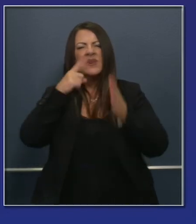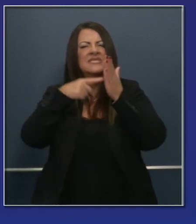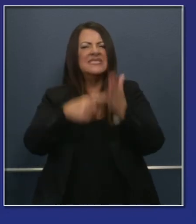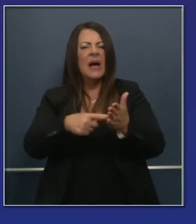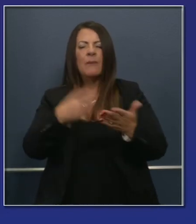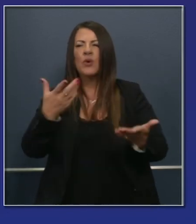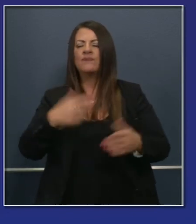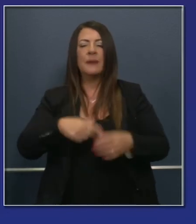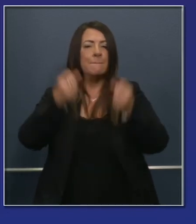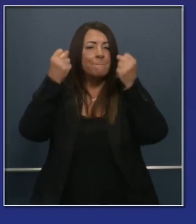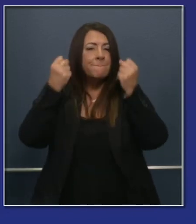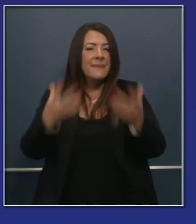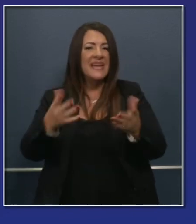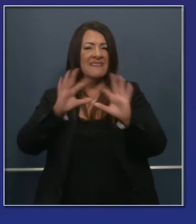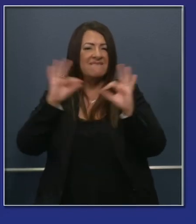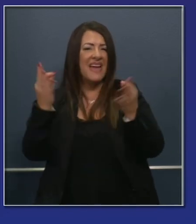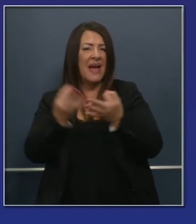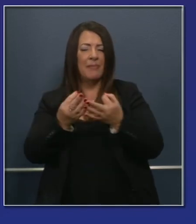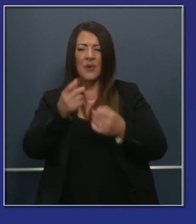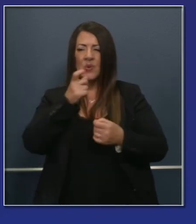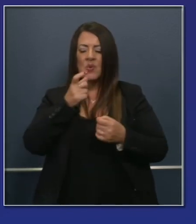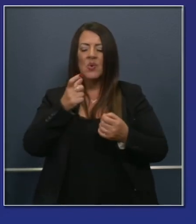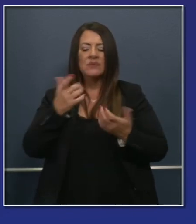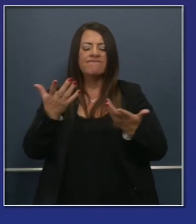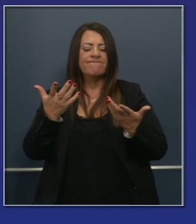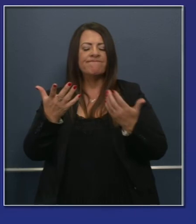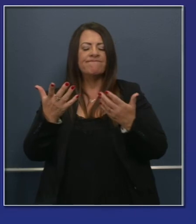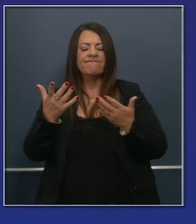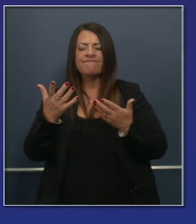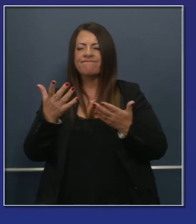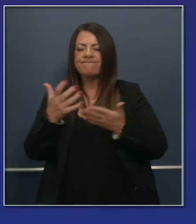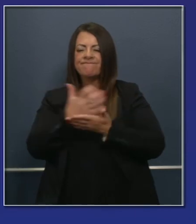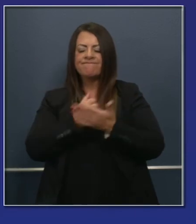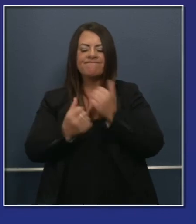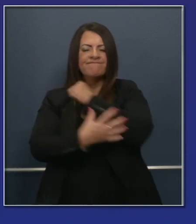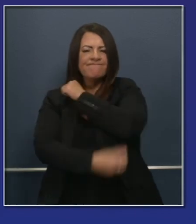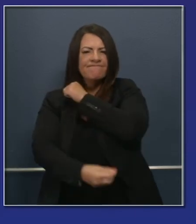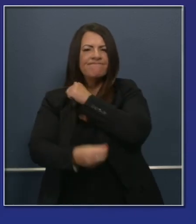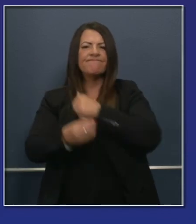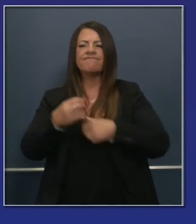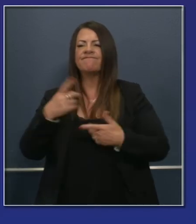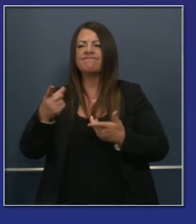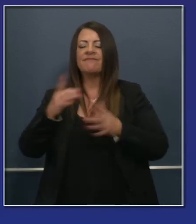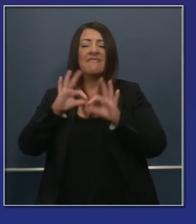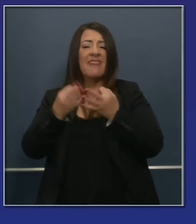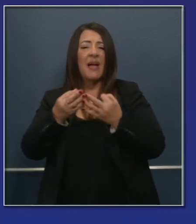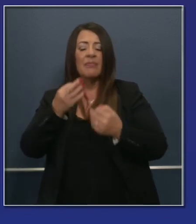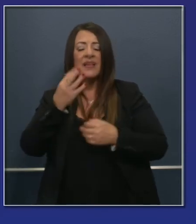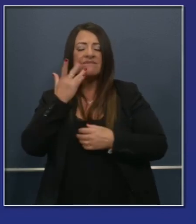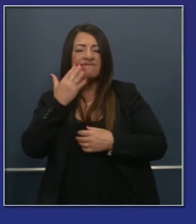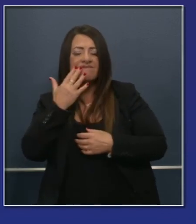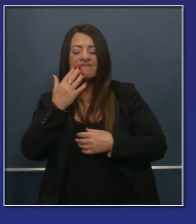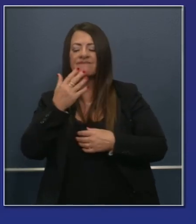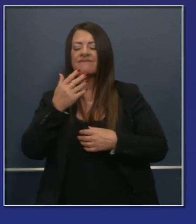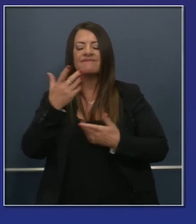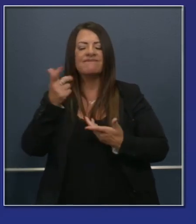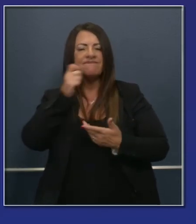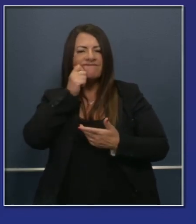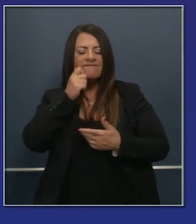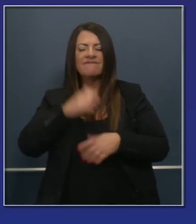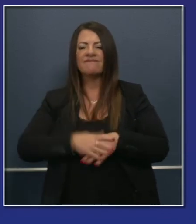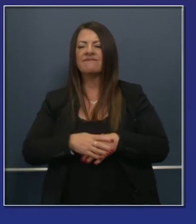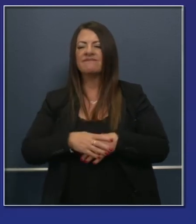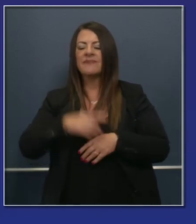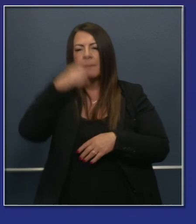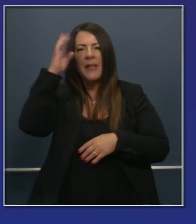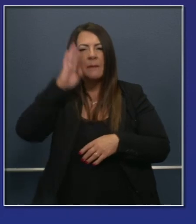families, mainly low-income families of color, are without quality internet service. The